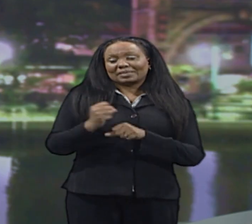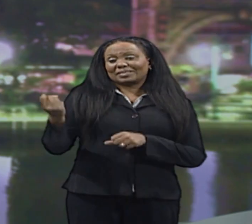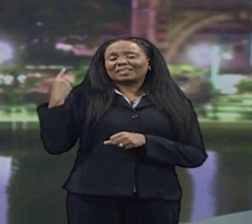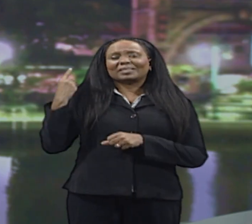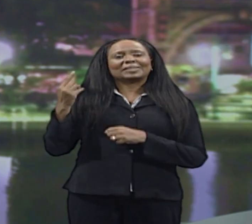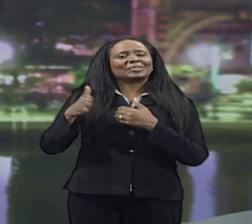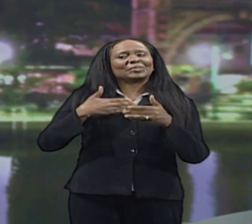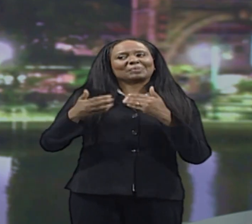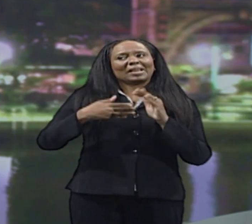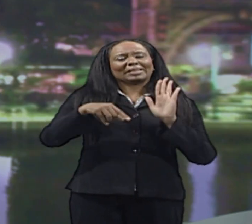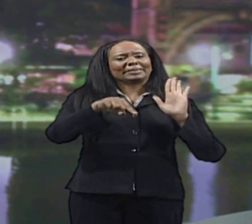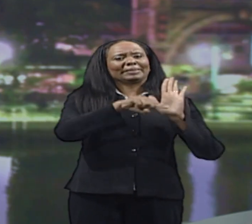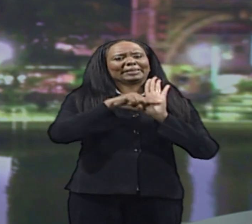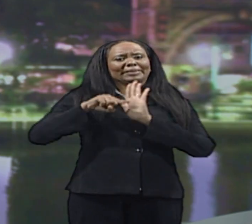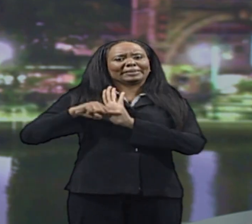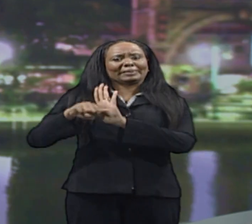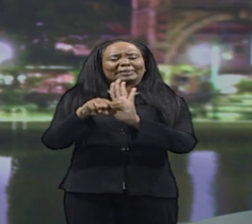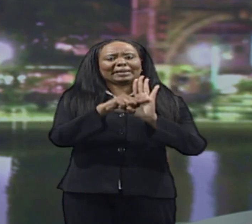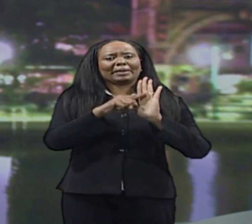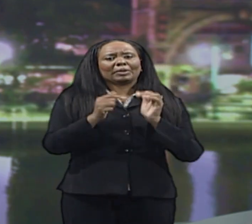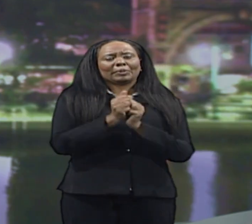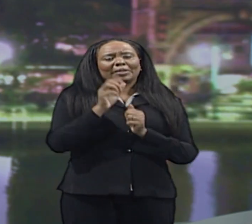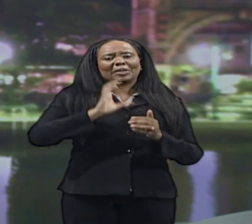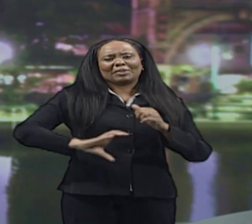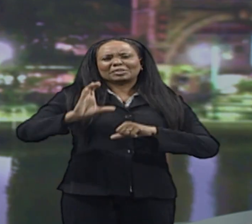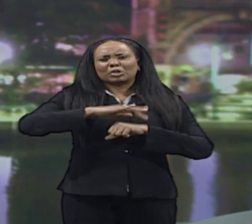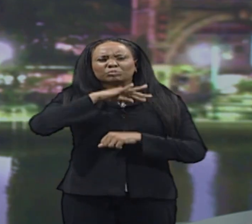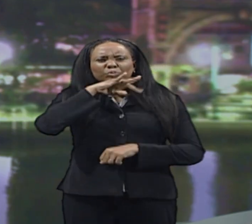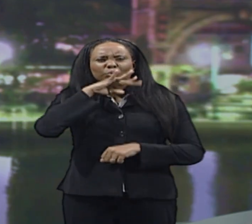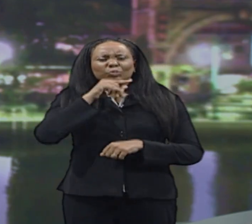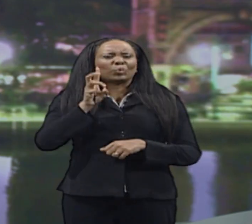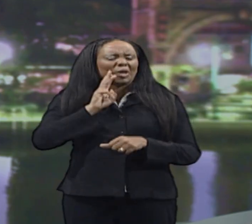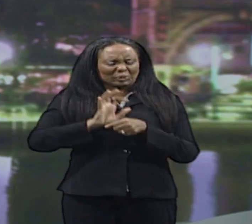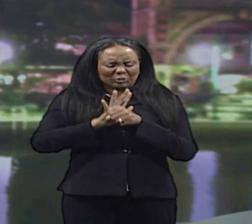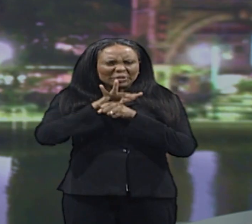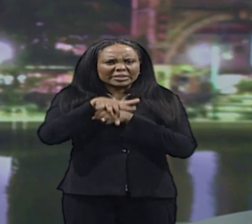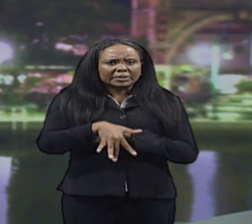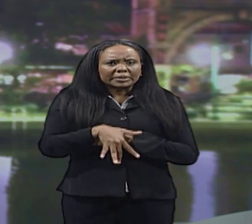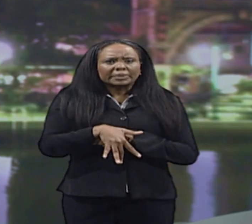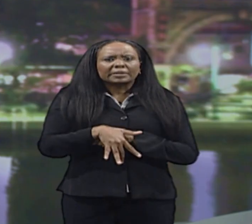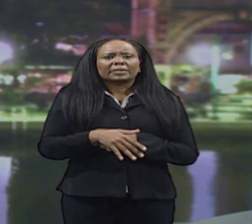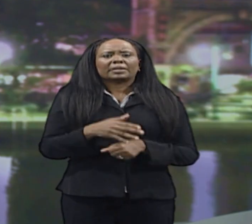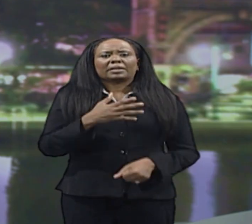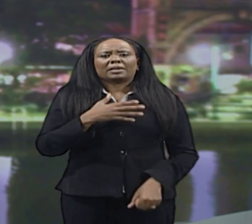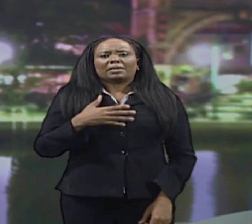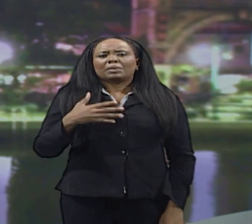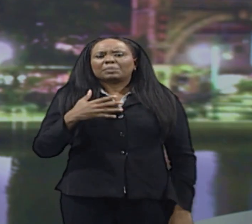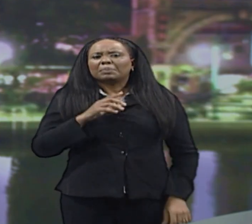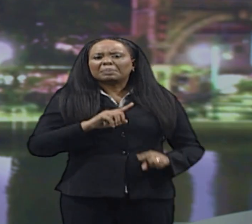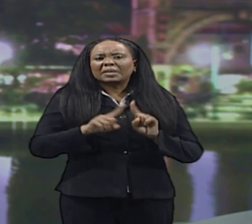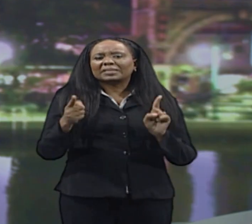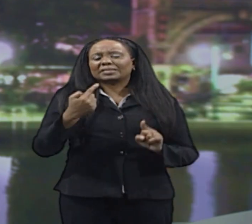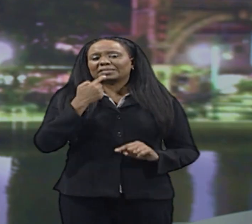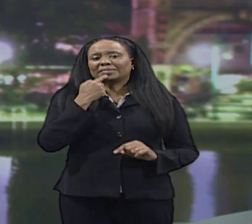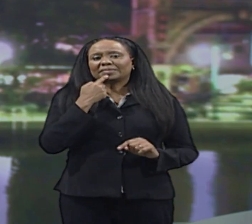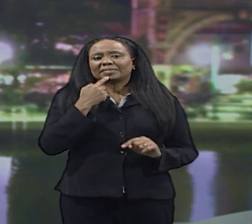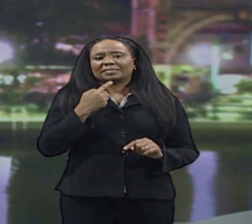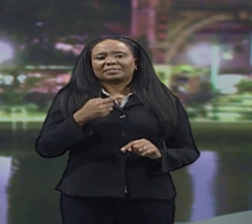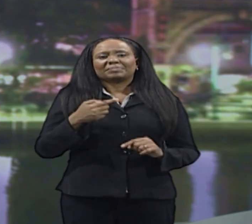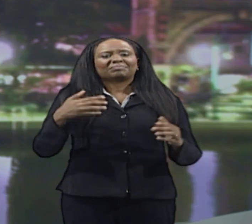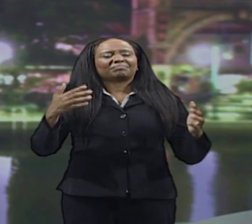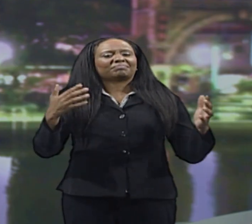associated with the South Coast sewage problem and the United Kingdom dealing with issues associated with Brexit.